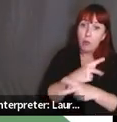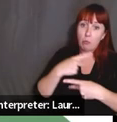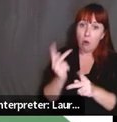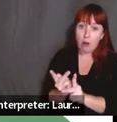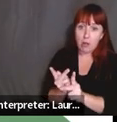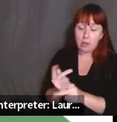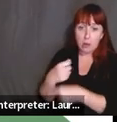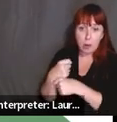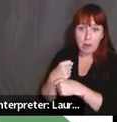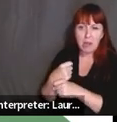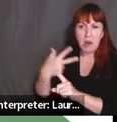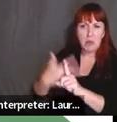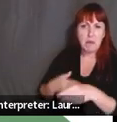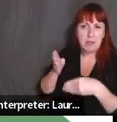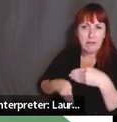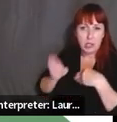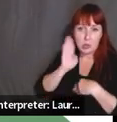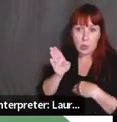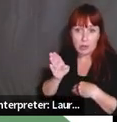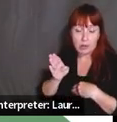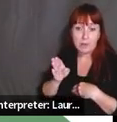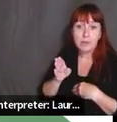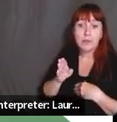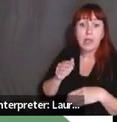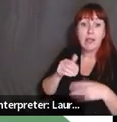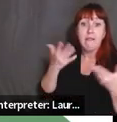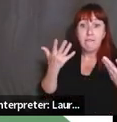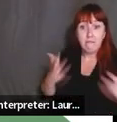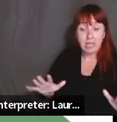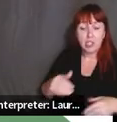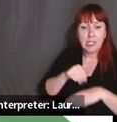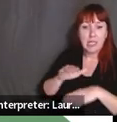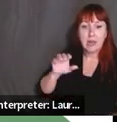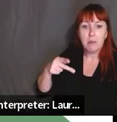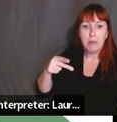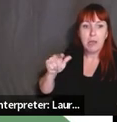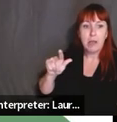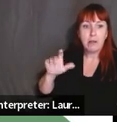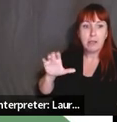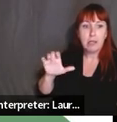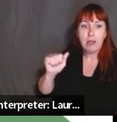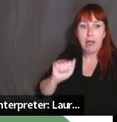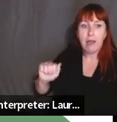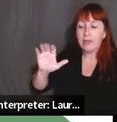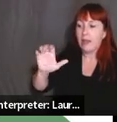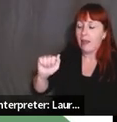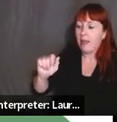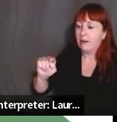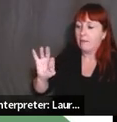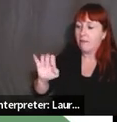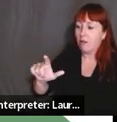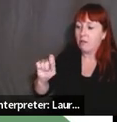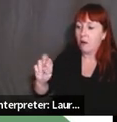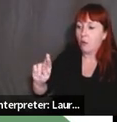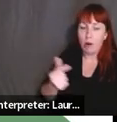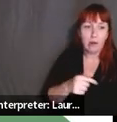about three months. And once they're completed, send them to PLC at ACTFL.org. Um, again, that's Celia's